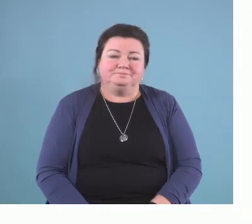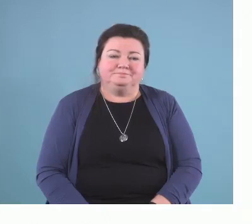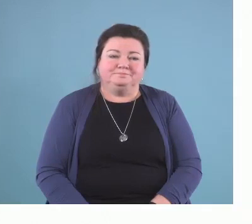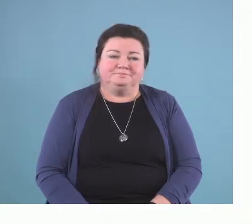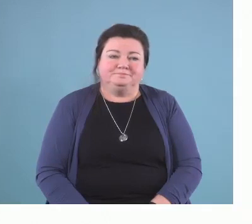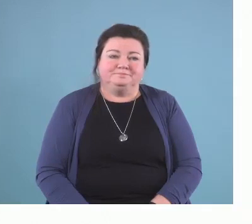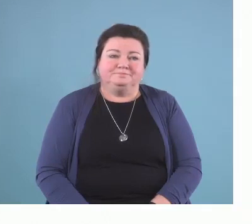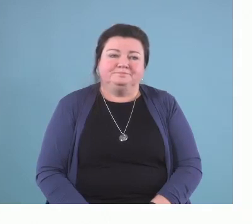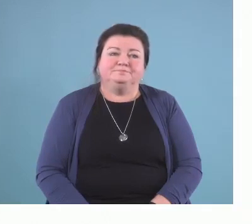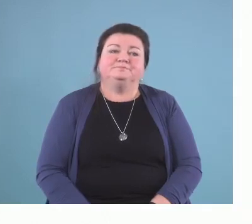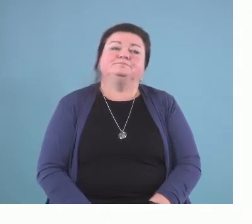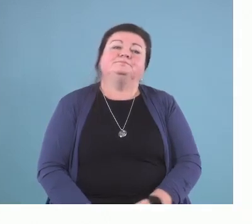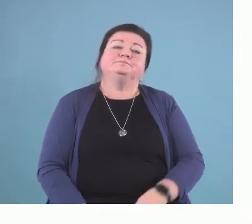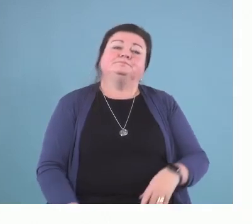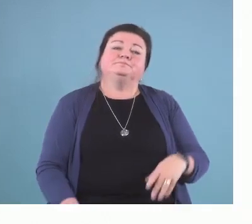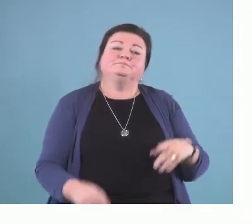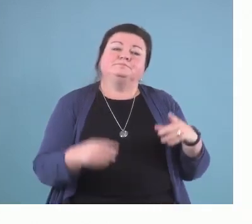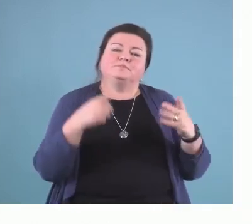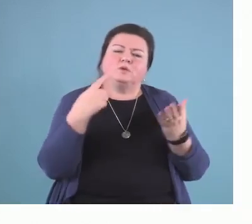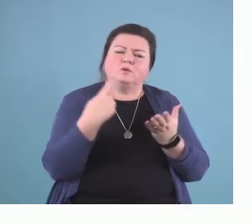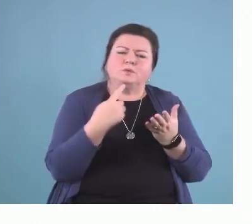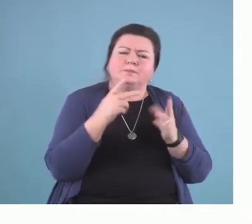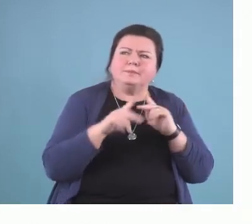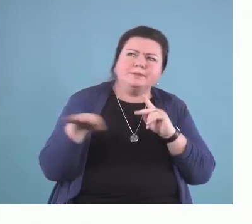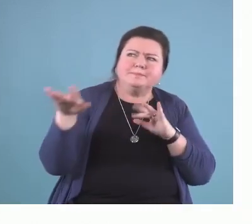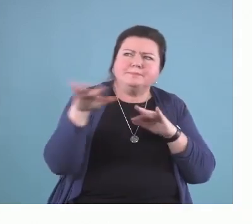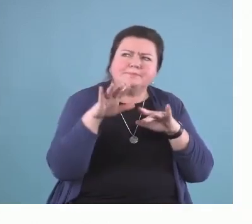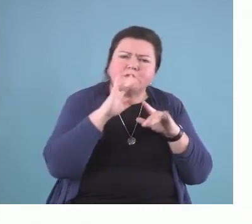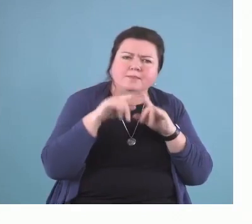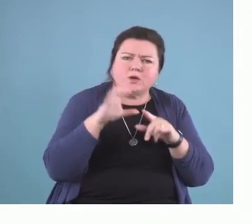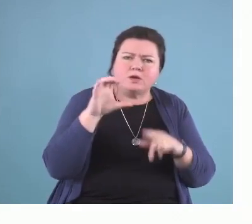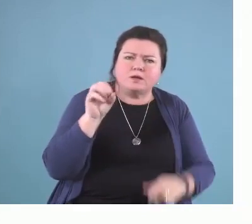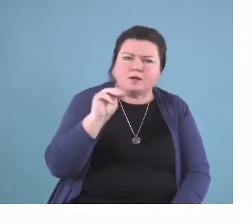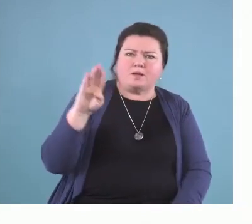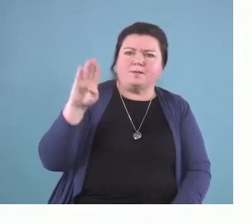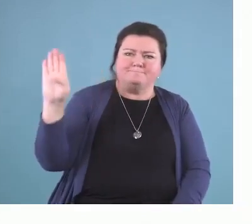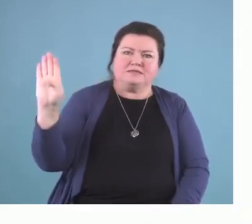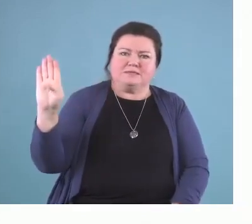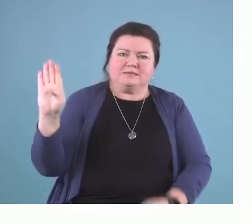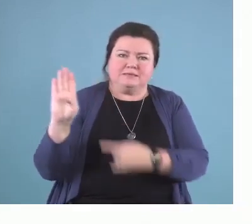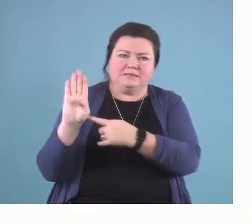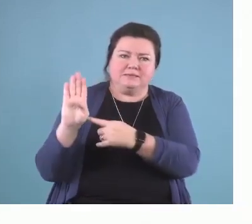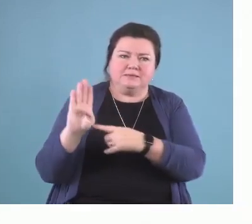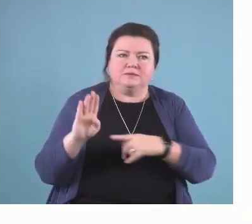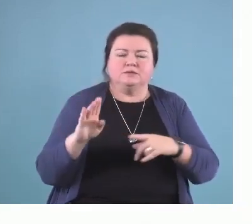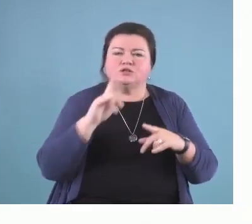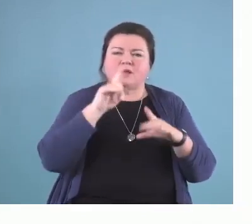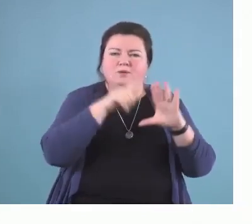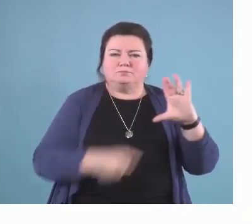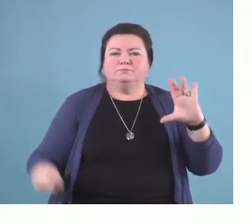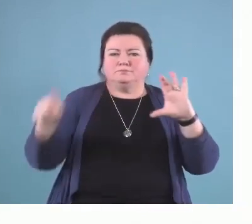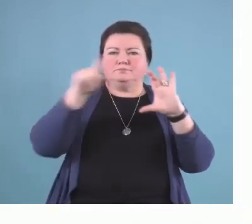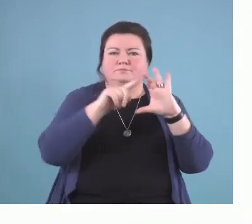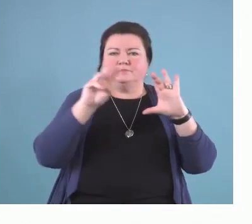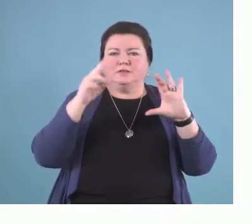So, when you hear people talking about COM-B, you'll often hear them say about the COM-B wheel. And this,